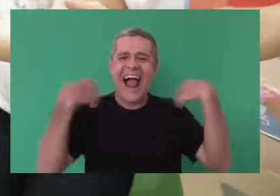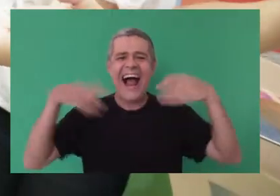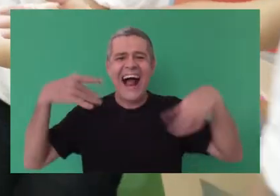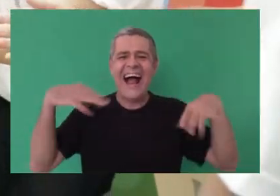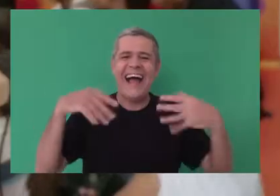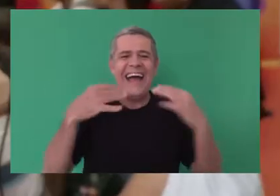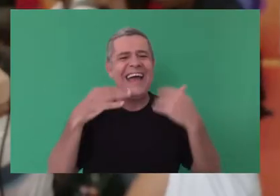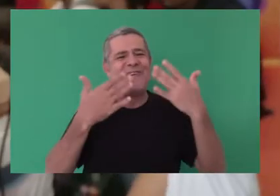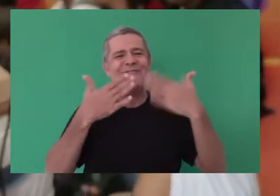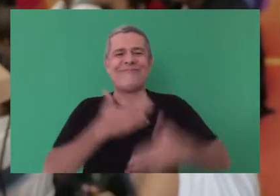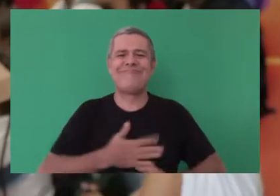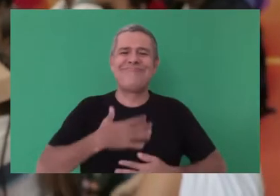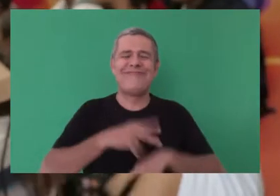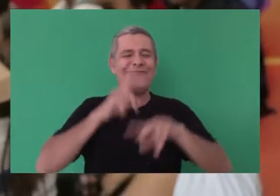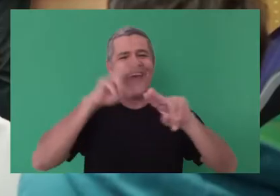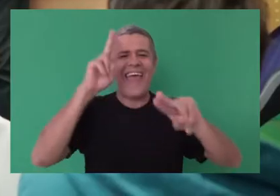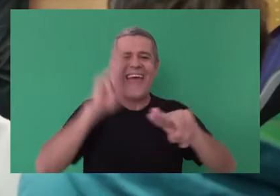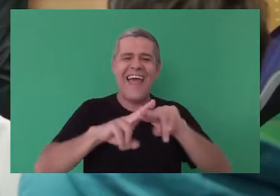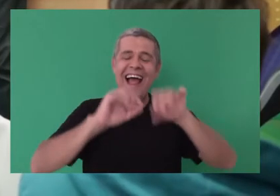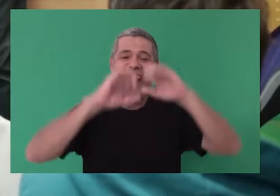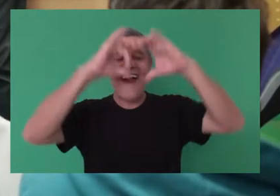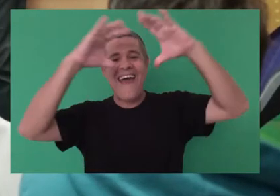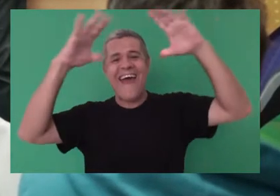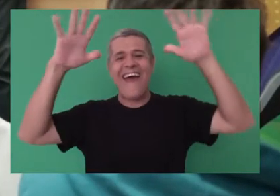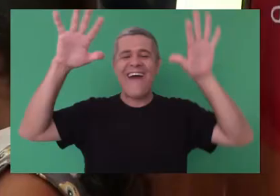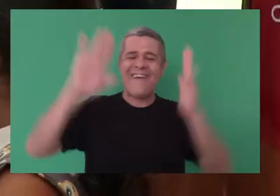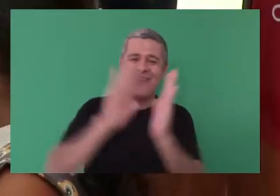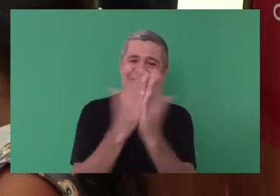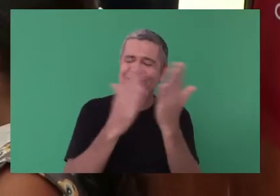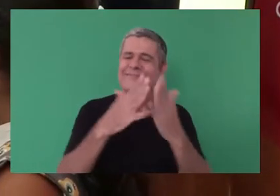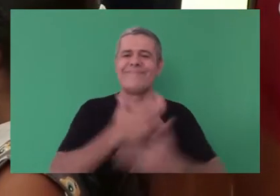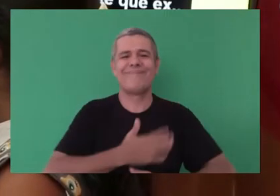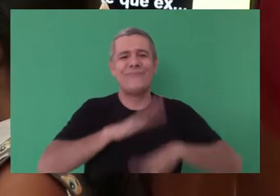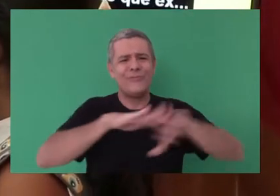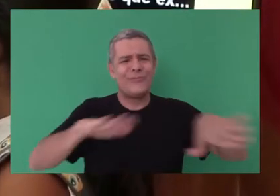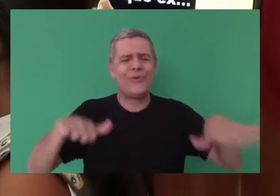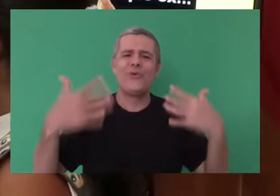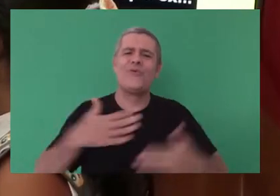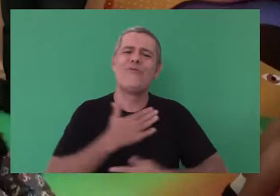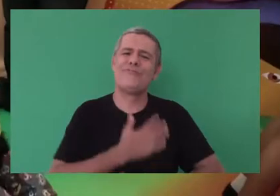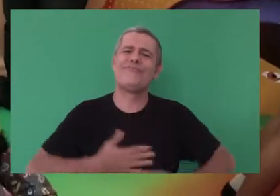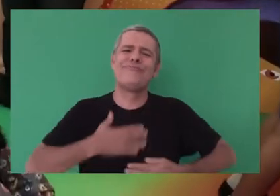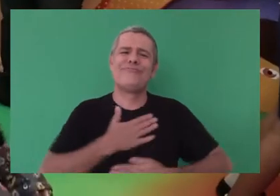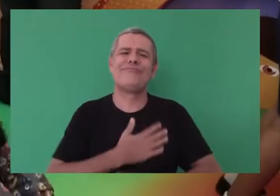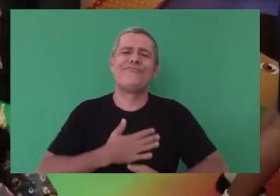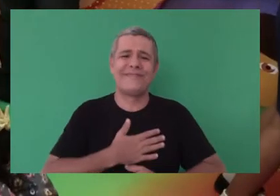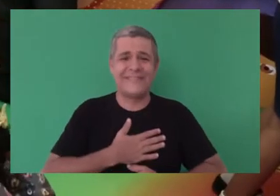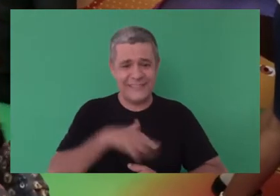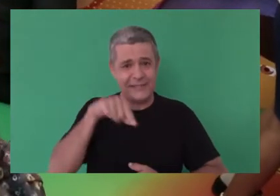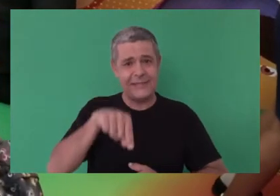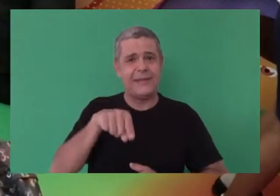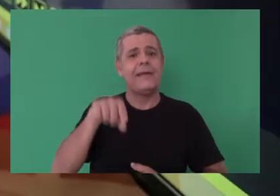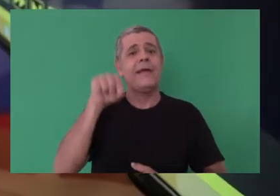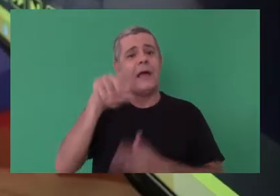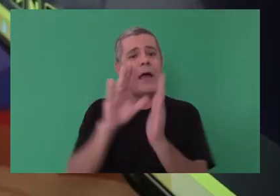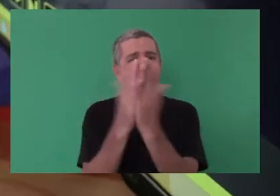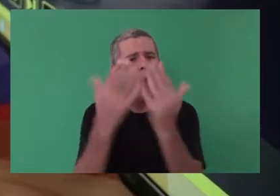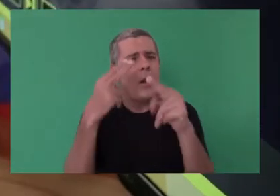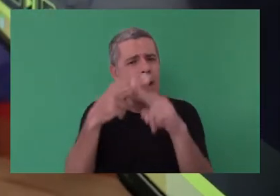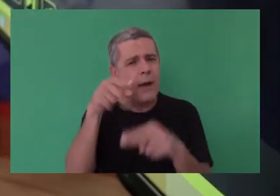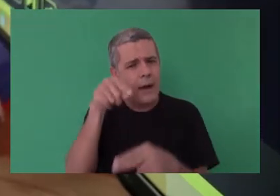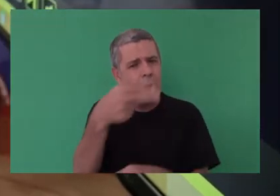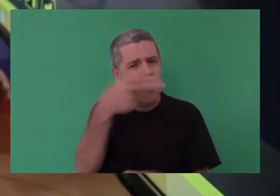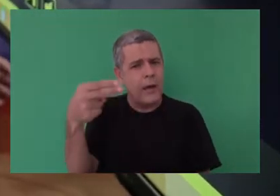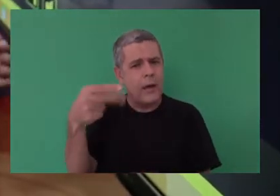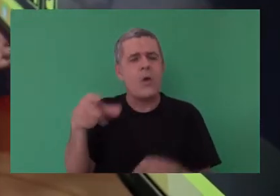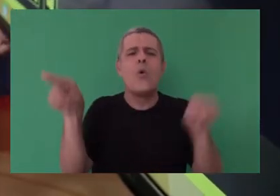In another section, Alberto with students. Here is the DAISY format section. Through DAISY, a blind person can browse a spoken file